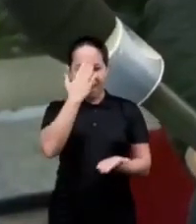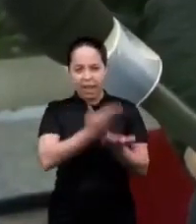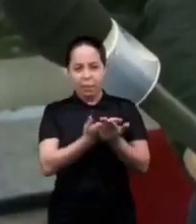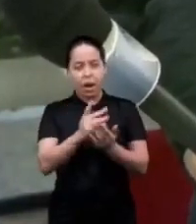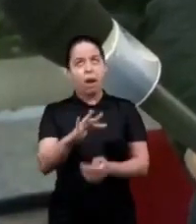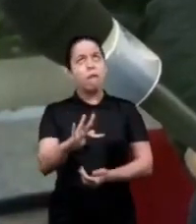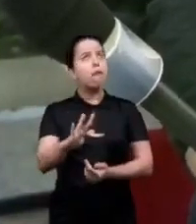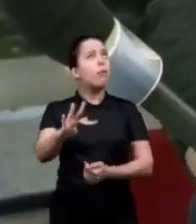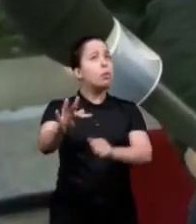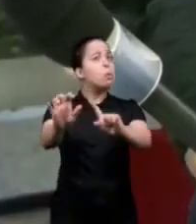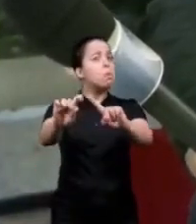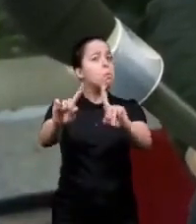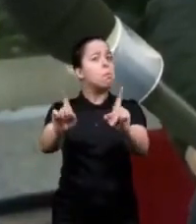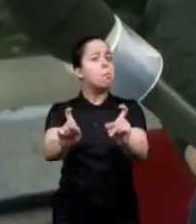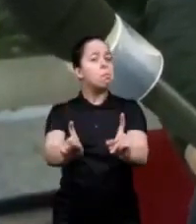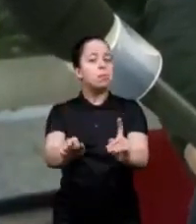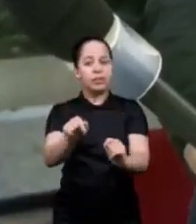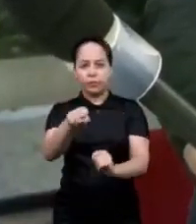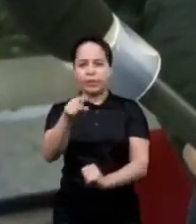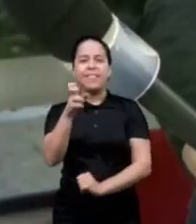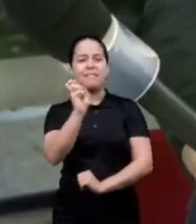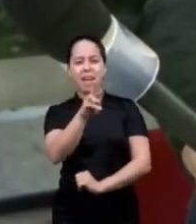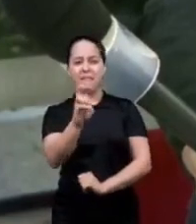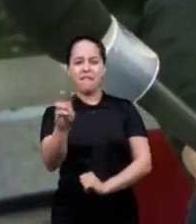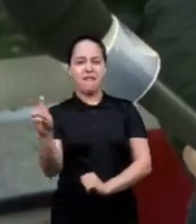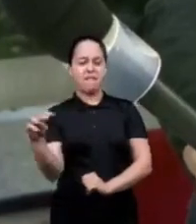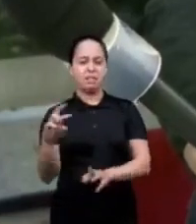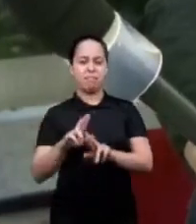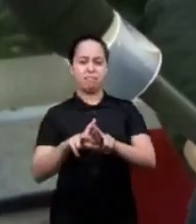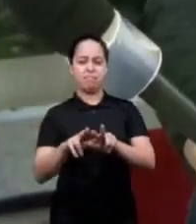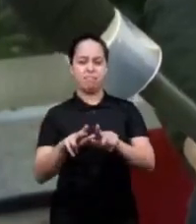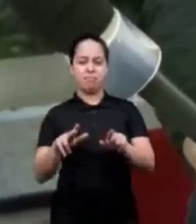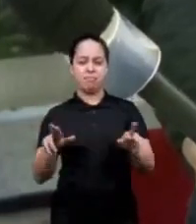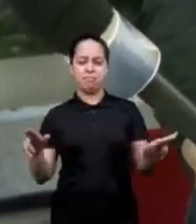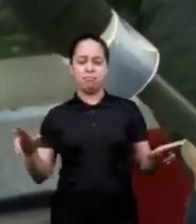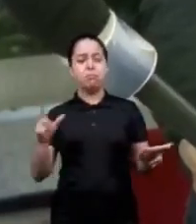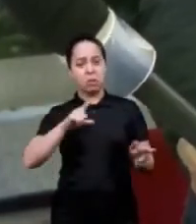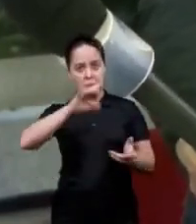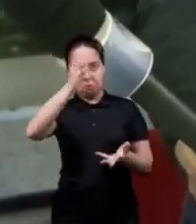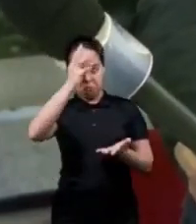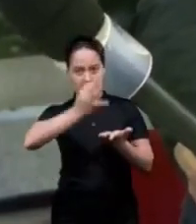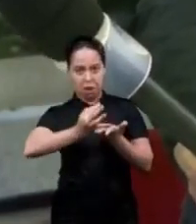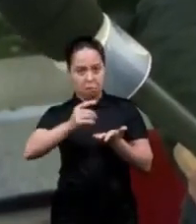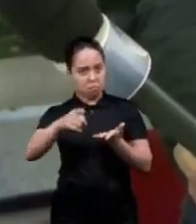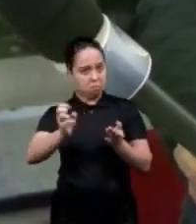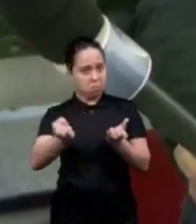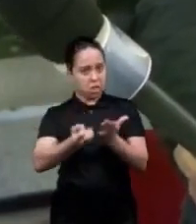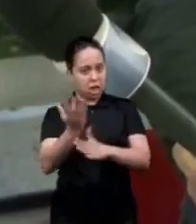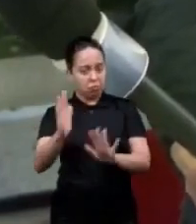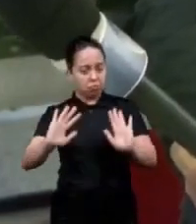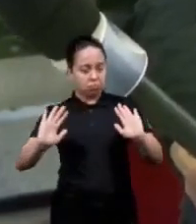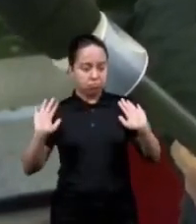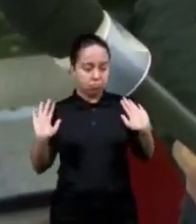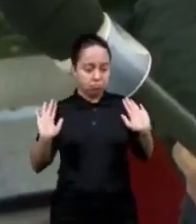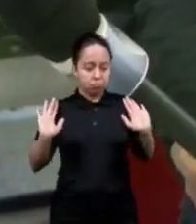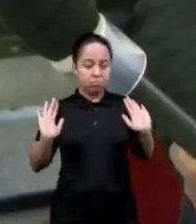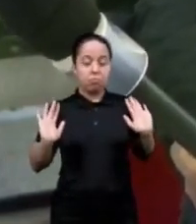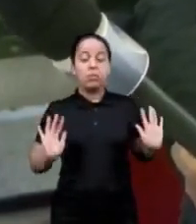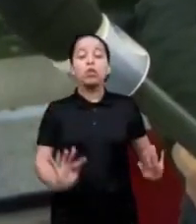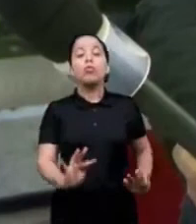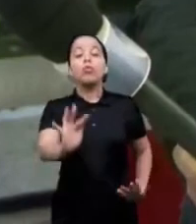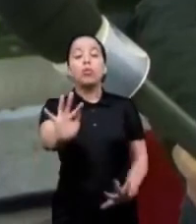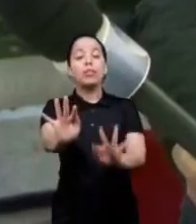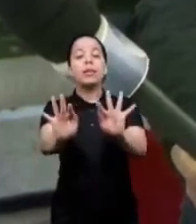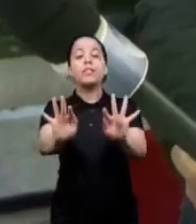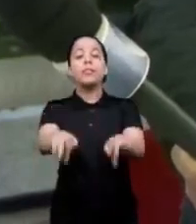believe in tomorrow it's fine we have to create something else but if you're your